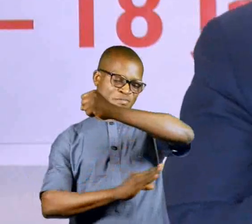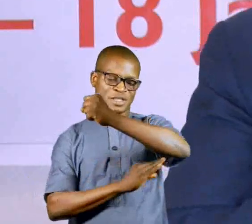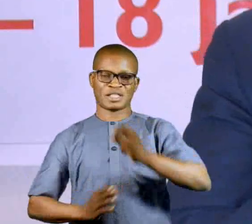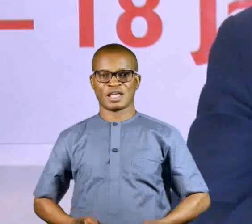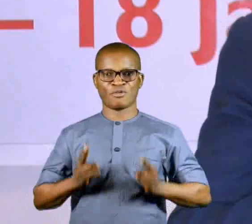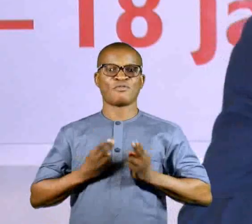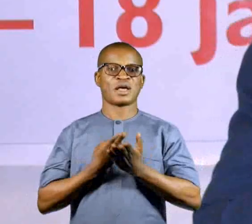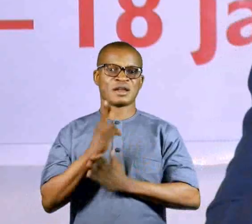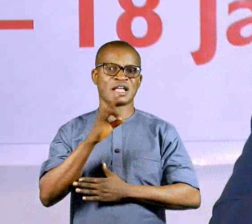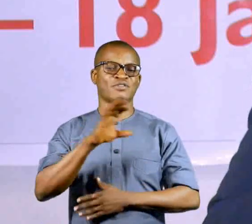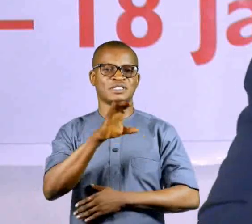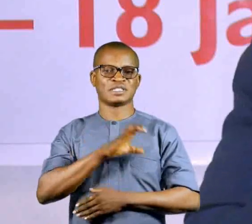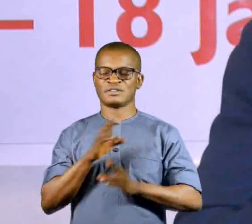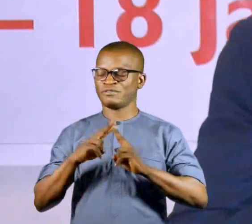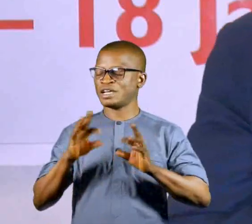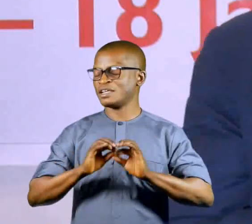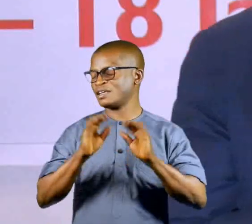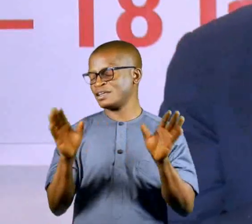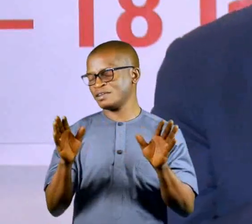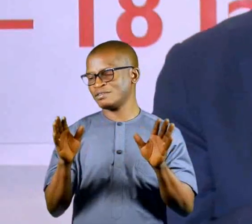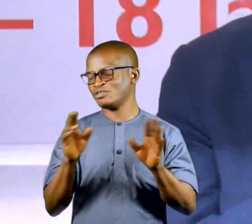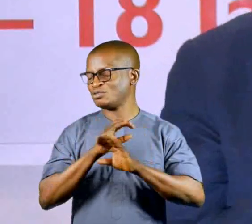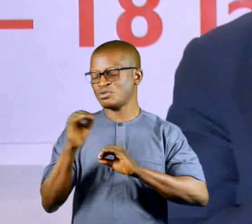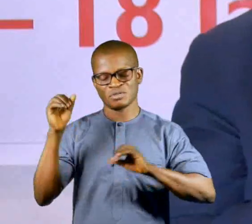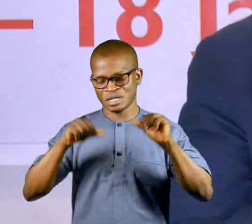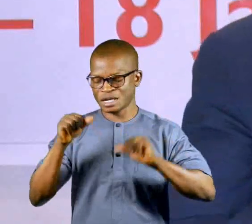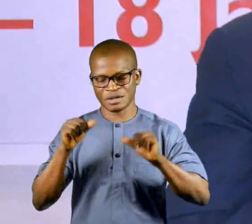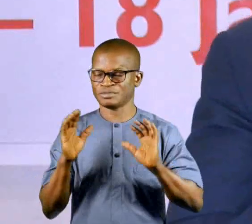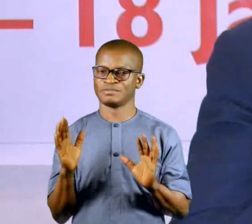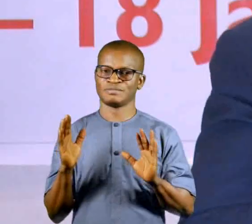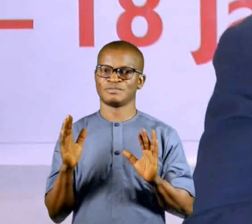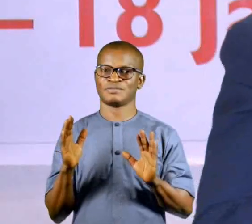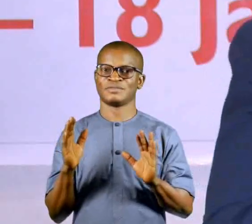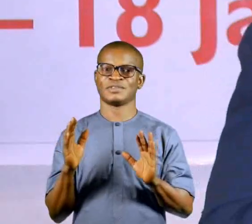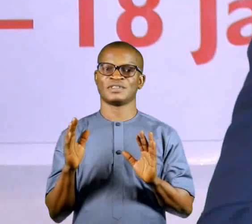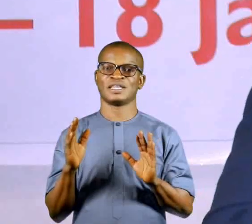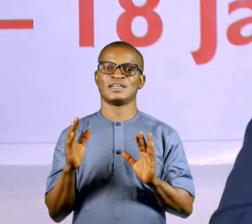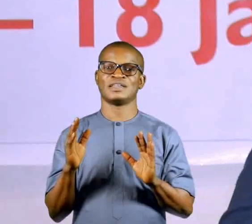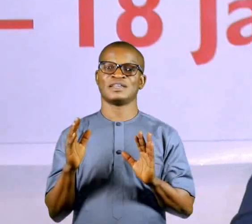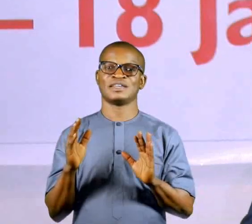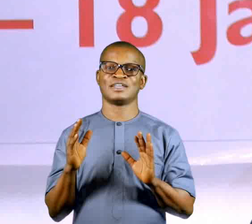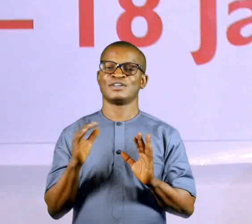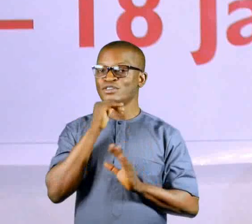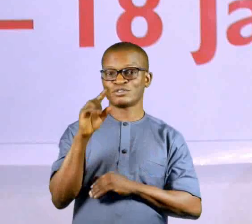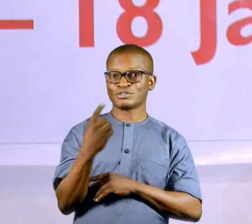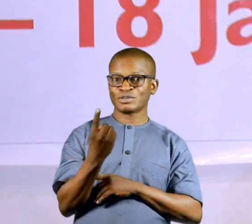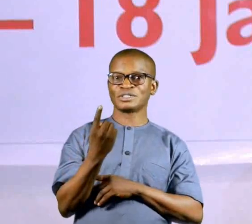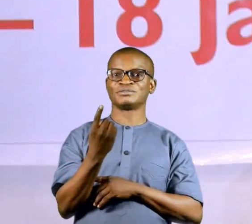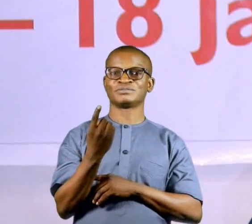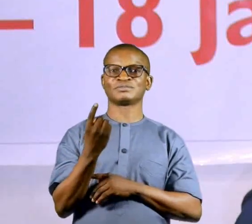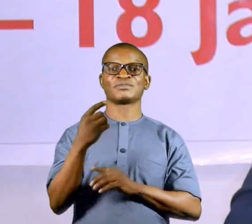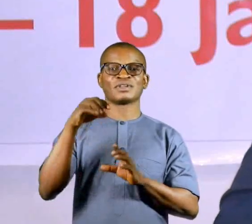each citizen is very clear and not questioned at all by us in the UN. This is evident not only in the